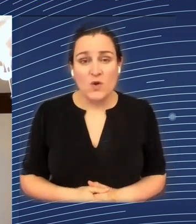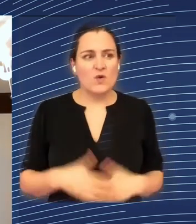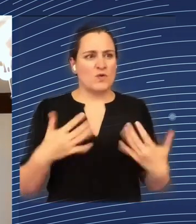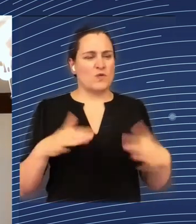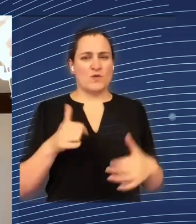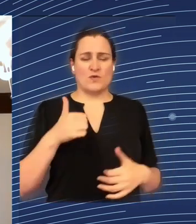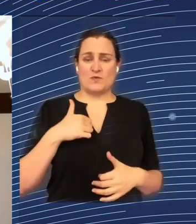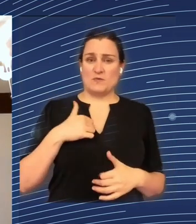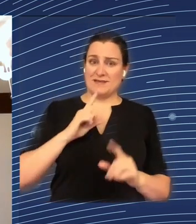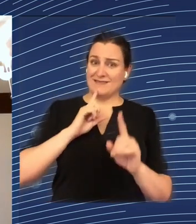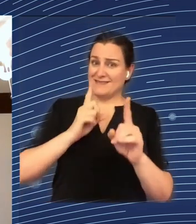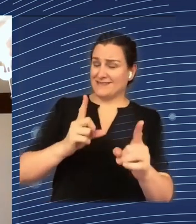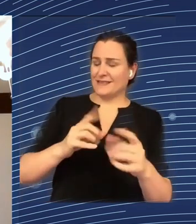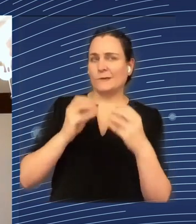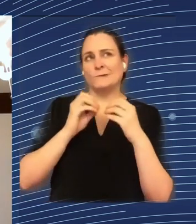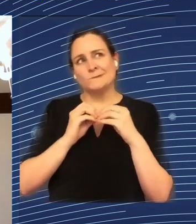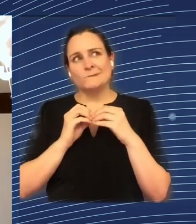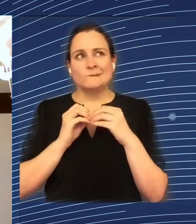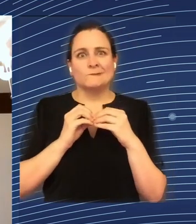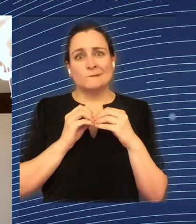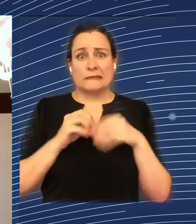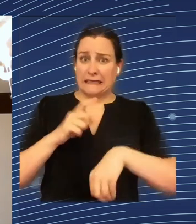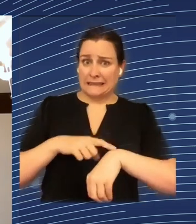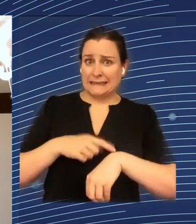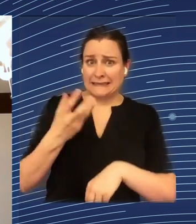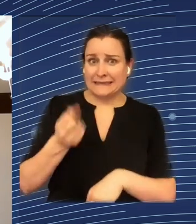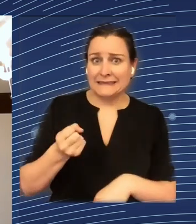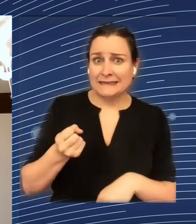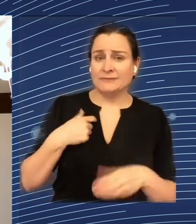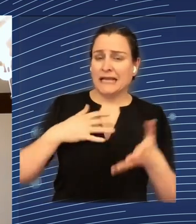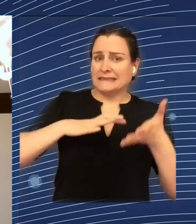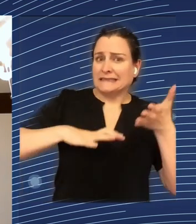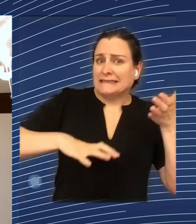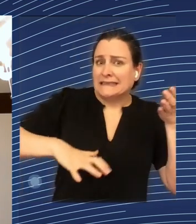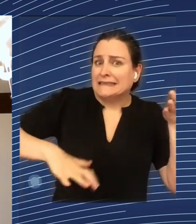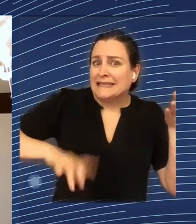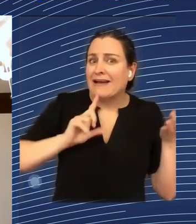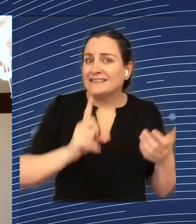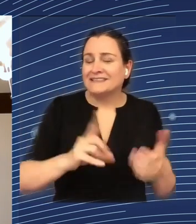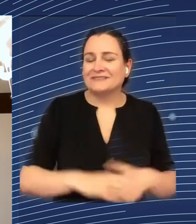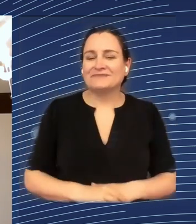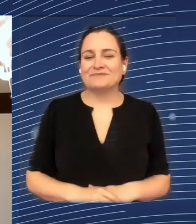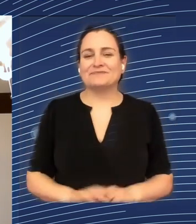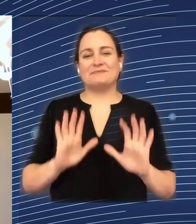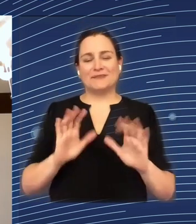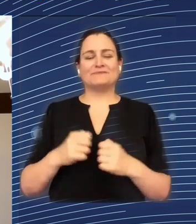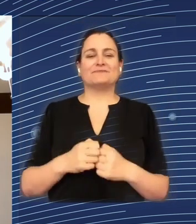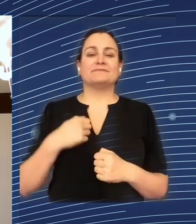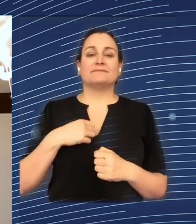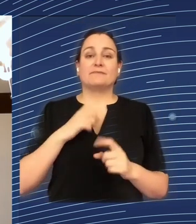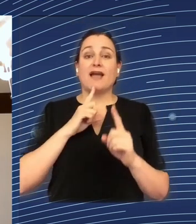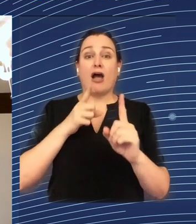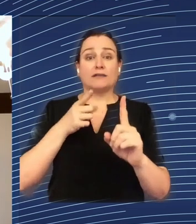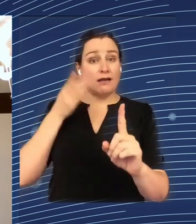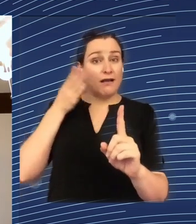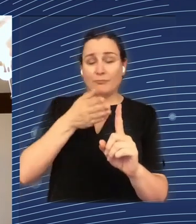Look, I mean, I think I want to answer your question in a little bit of a roundabout way. Because I think in order